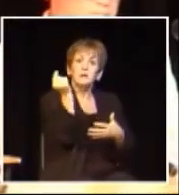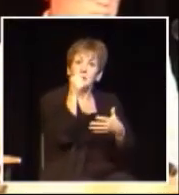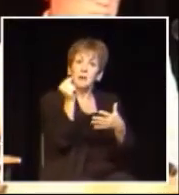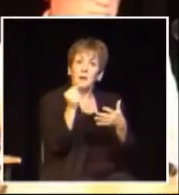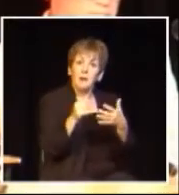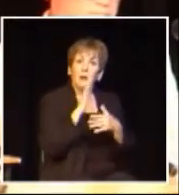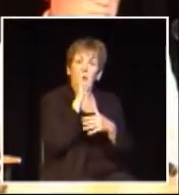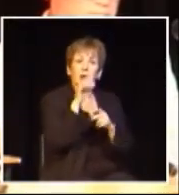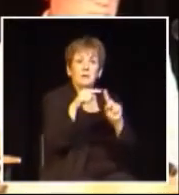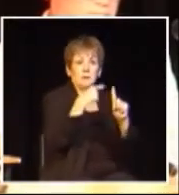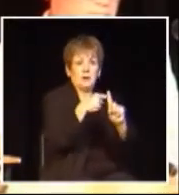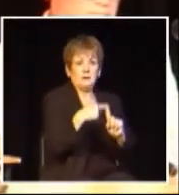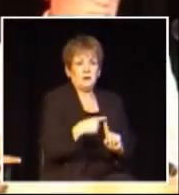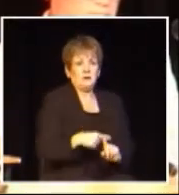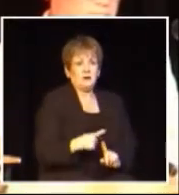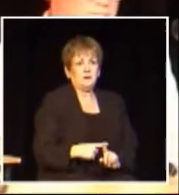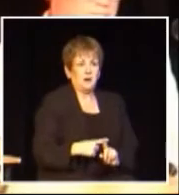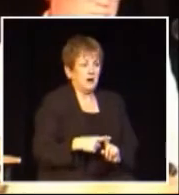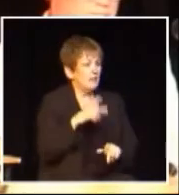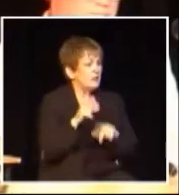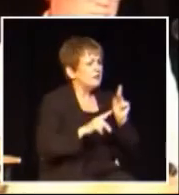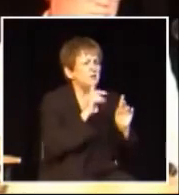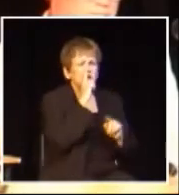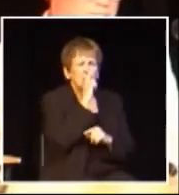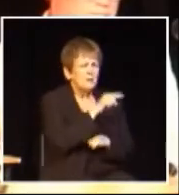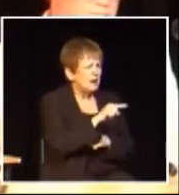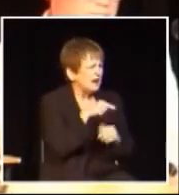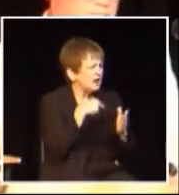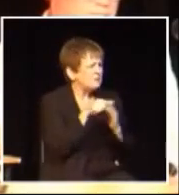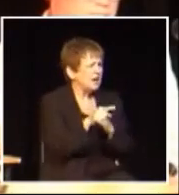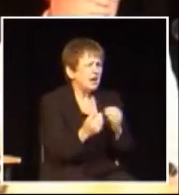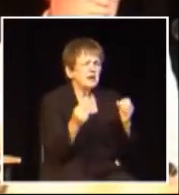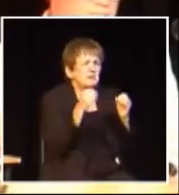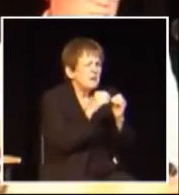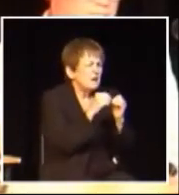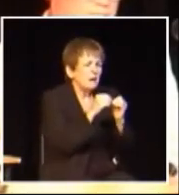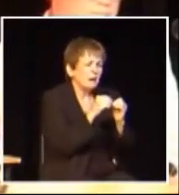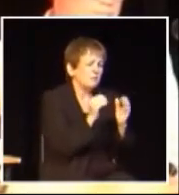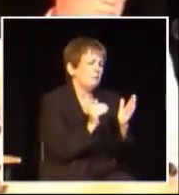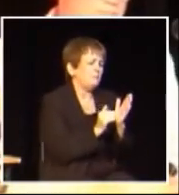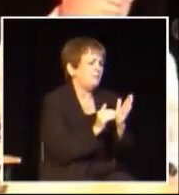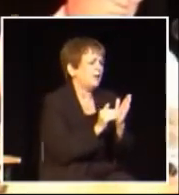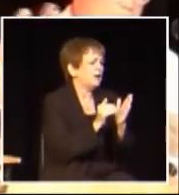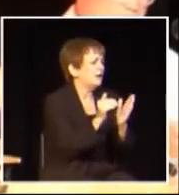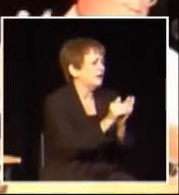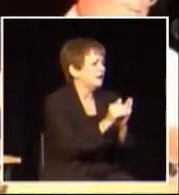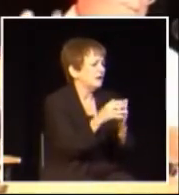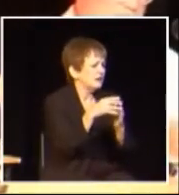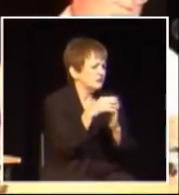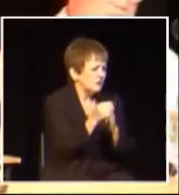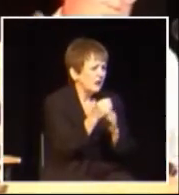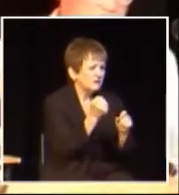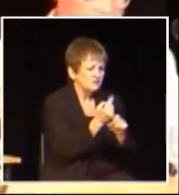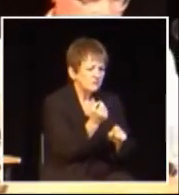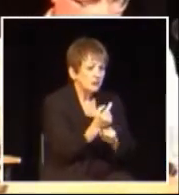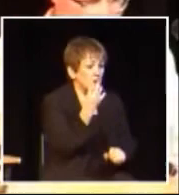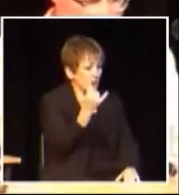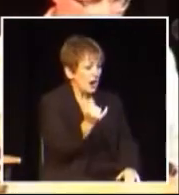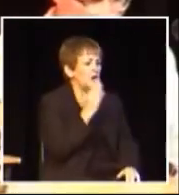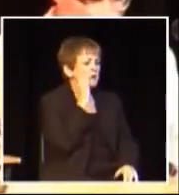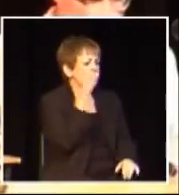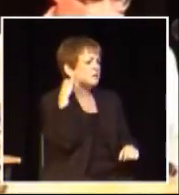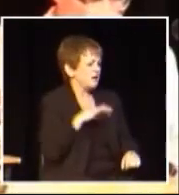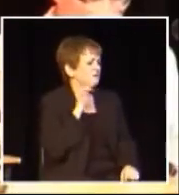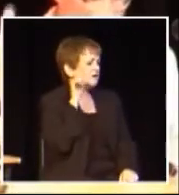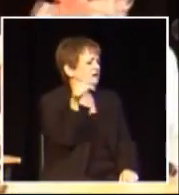and it was going to create economic activity and that the people really wouldn't mind paying that extra few billion dollars a